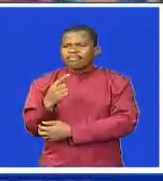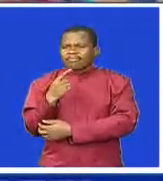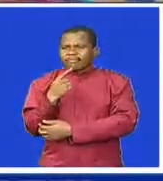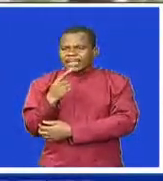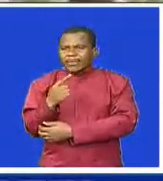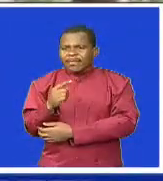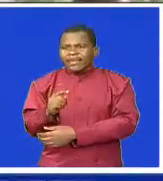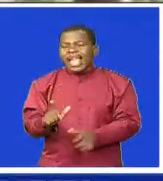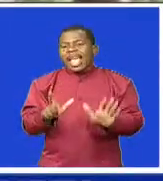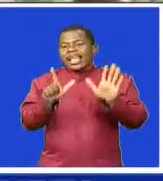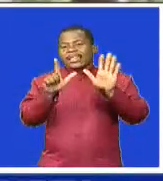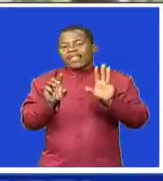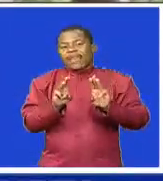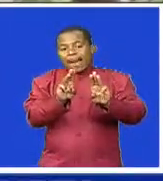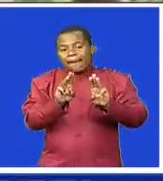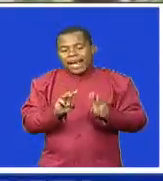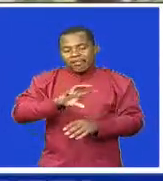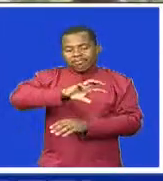areas around Ezuluni.